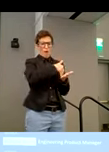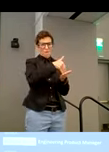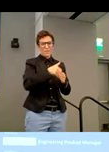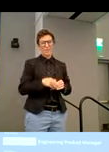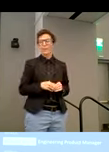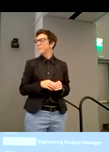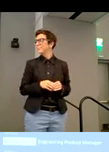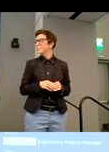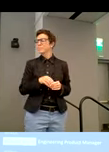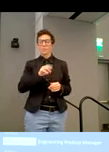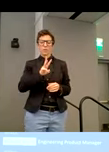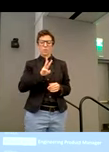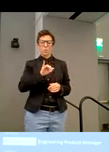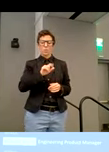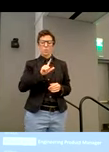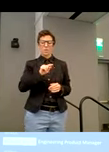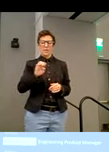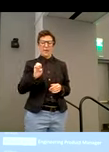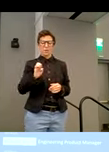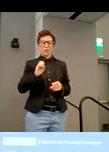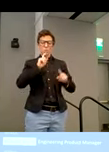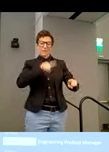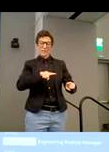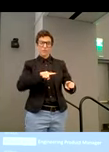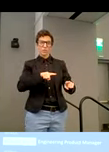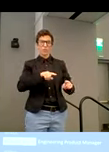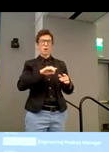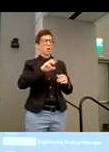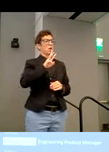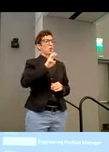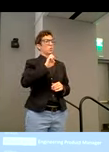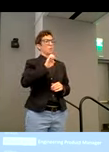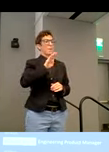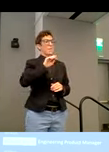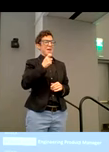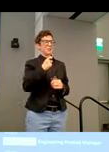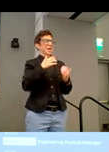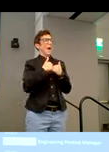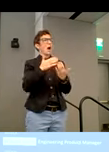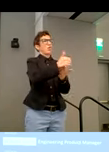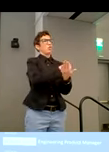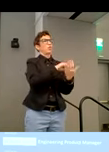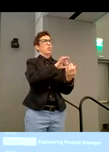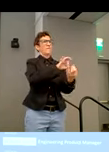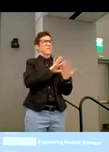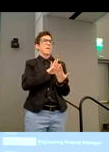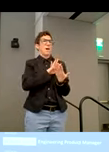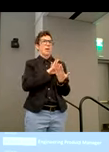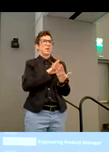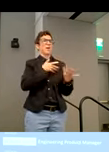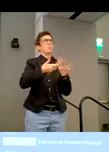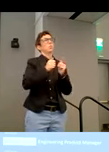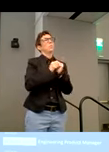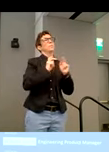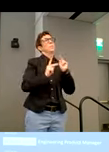to take a crack at the question? How does WebEx, how do you get feedback and engage with the disabled